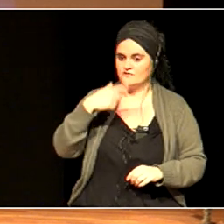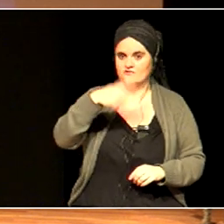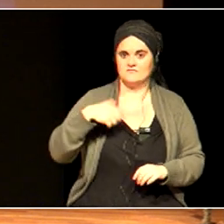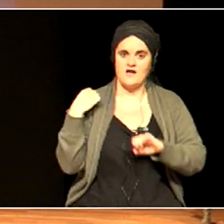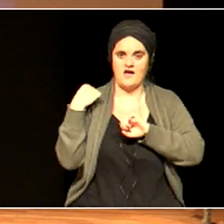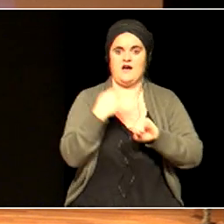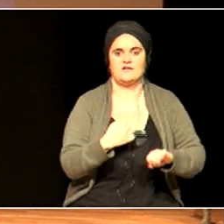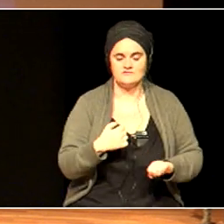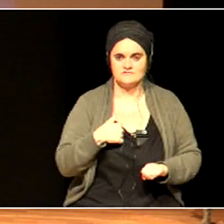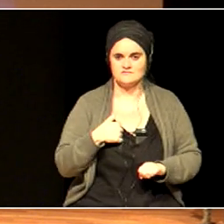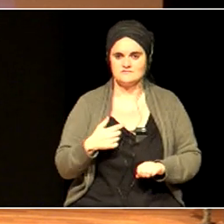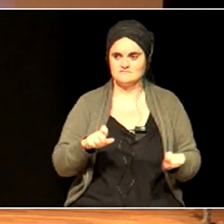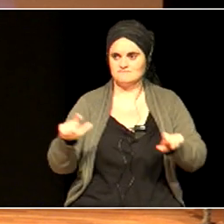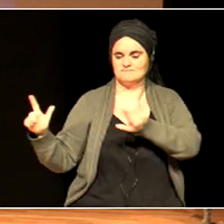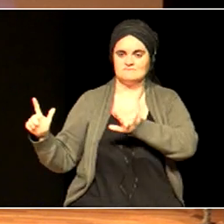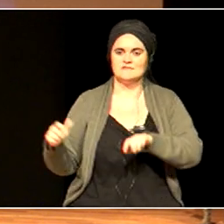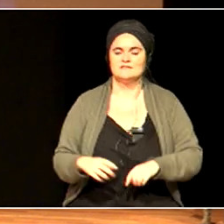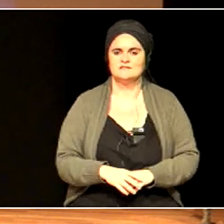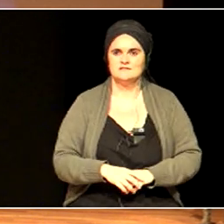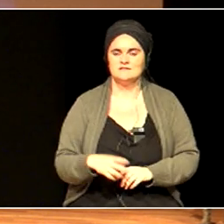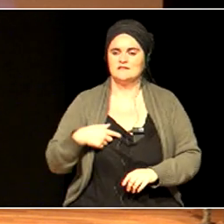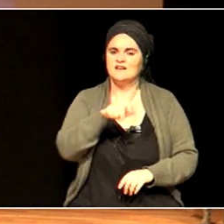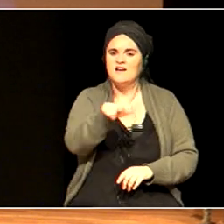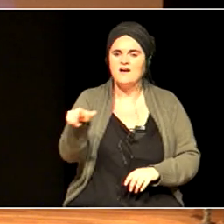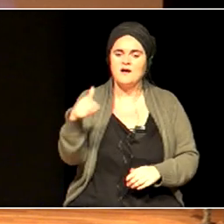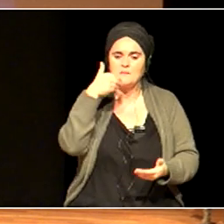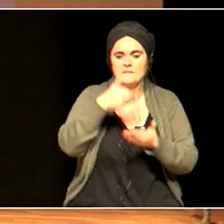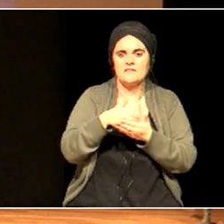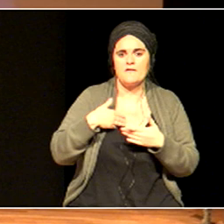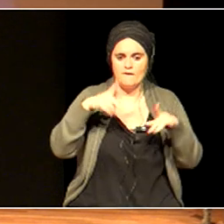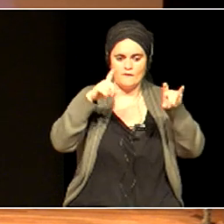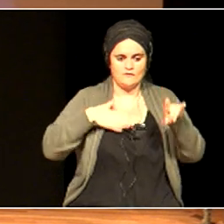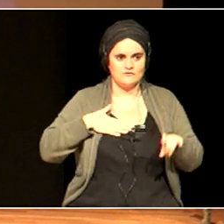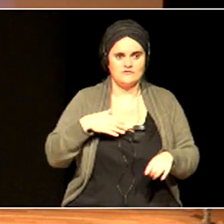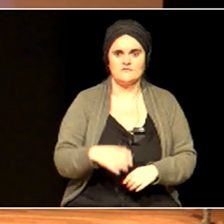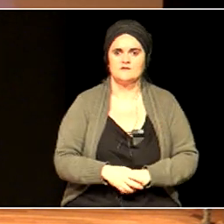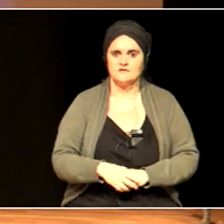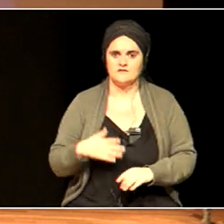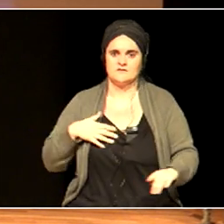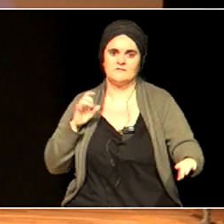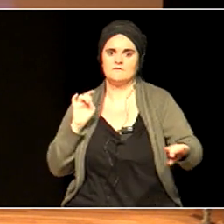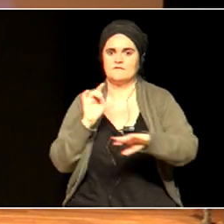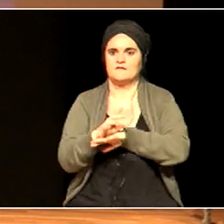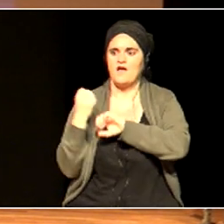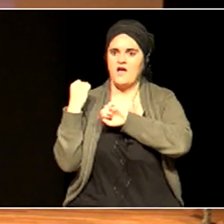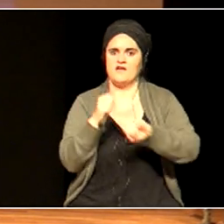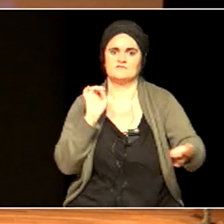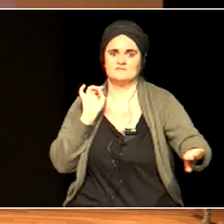And, you know, people ask for your picture and you send them the picture from a few years ago and then, of course,